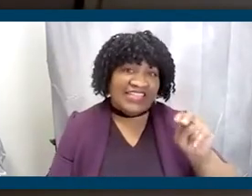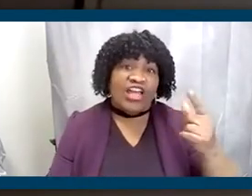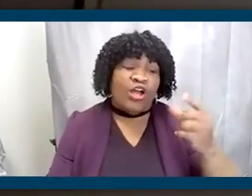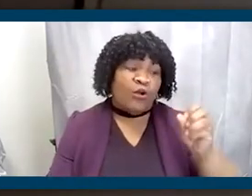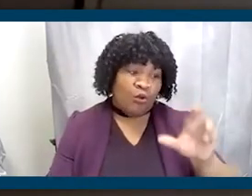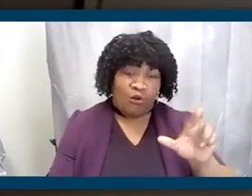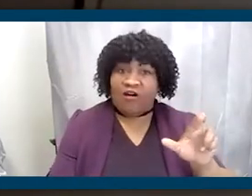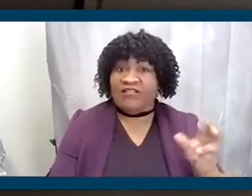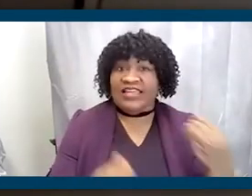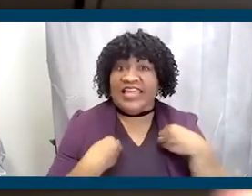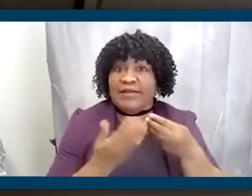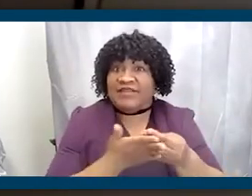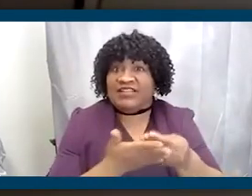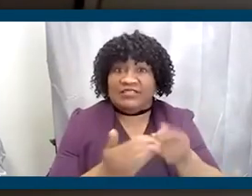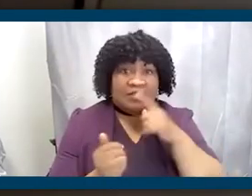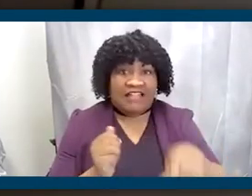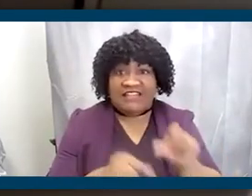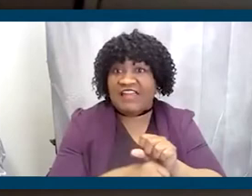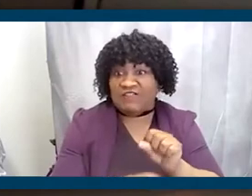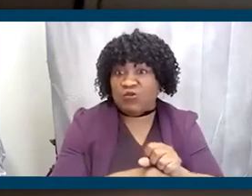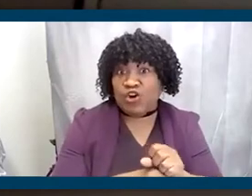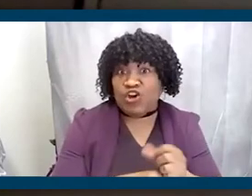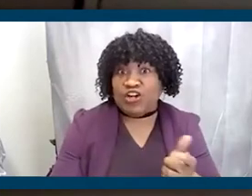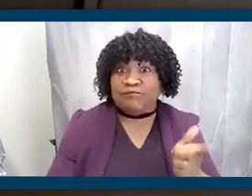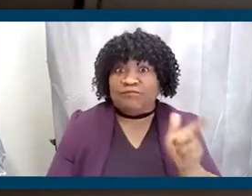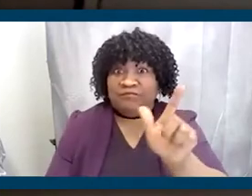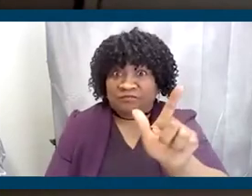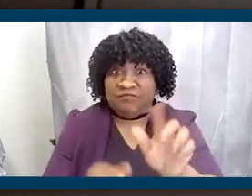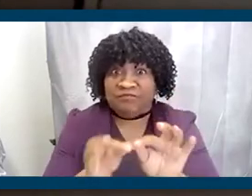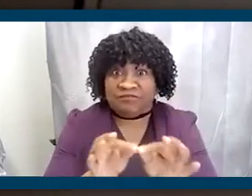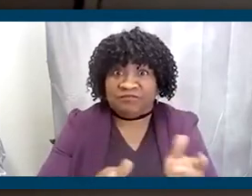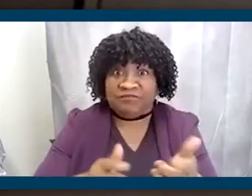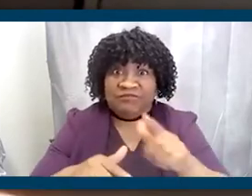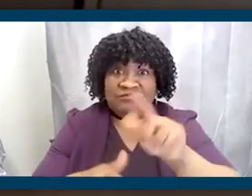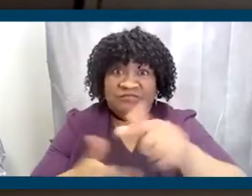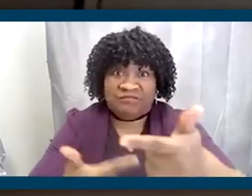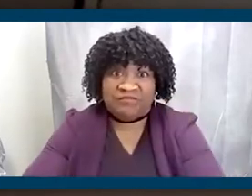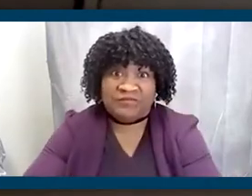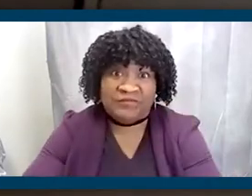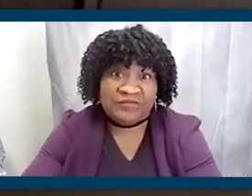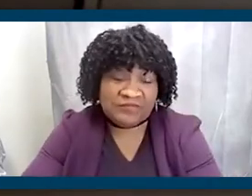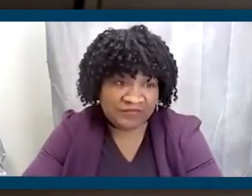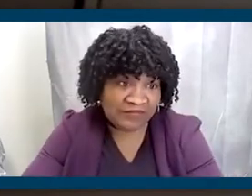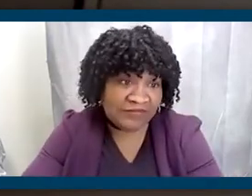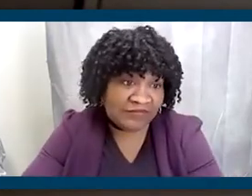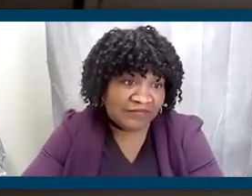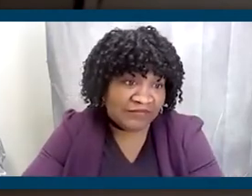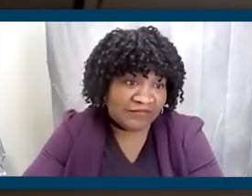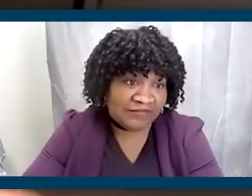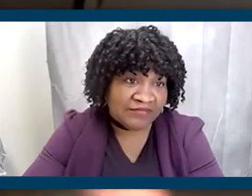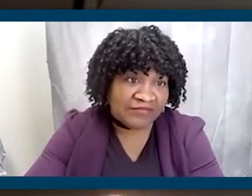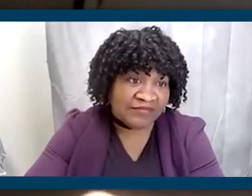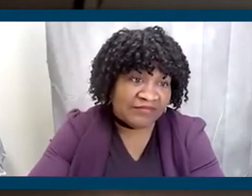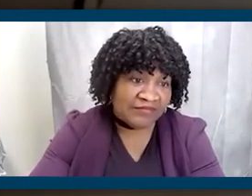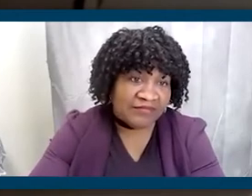college gave me a fellowship, so I didn't have to work. But not all black students have the ability to do so. So I think